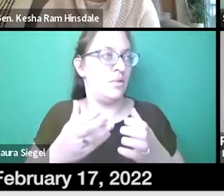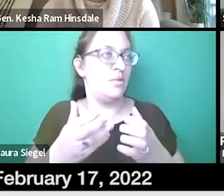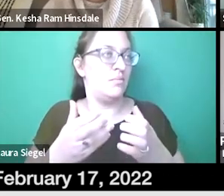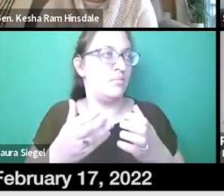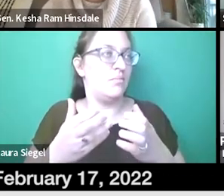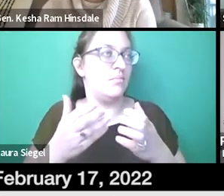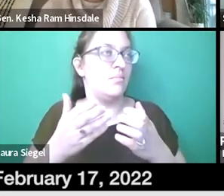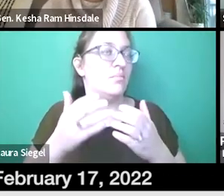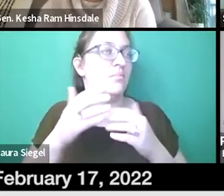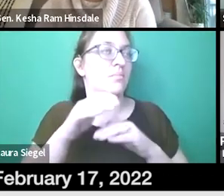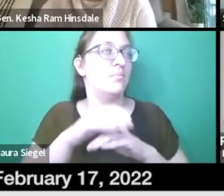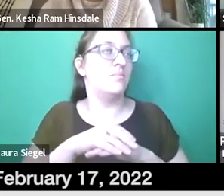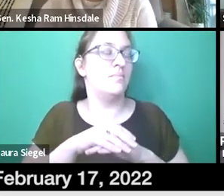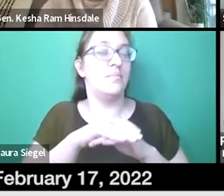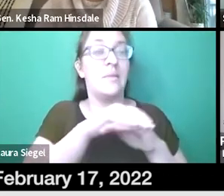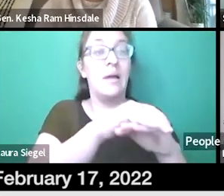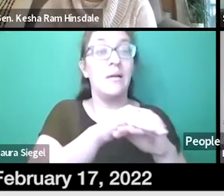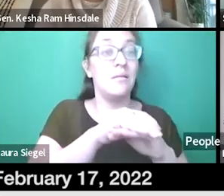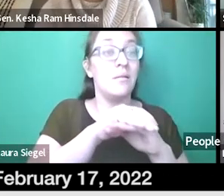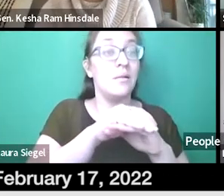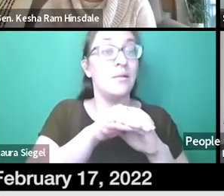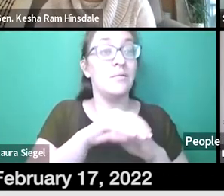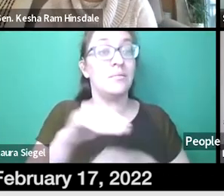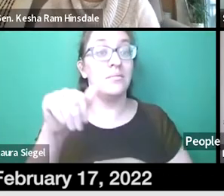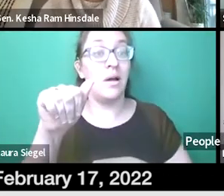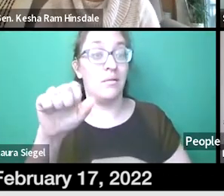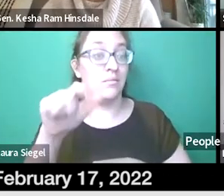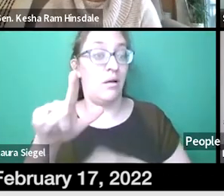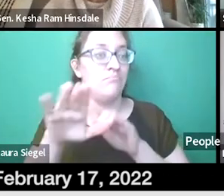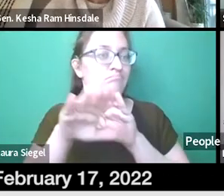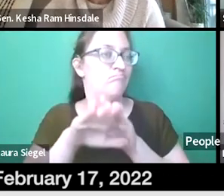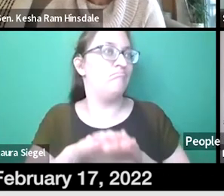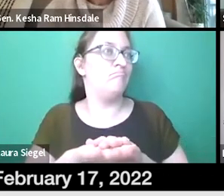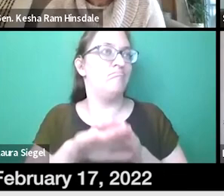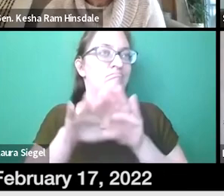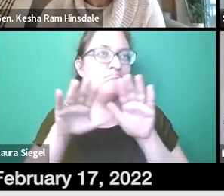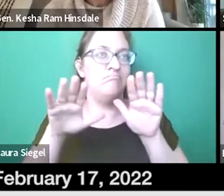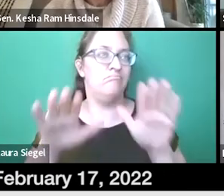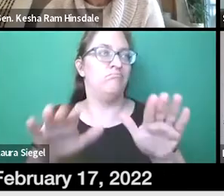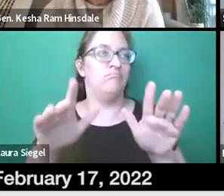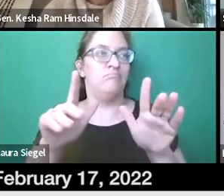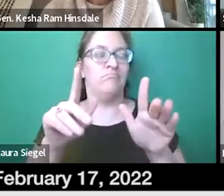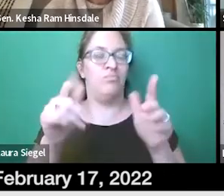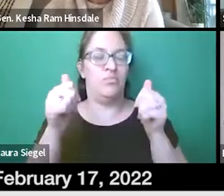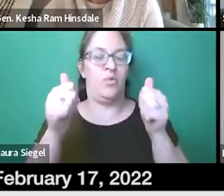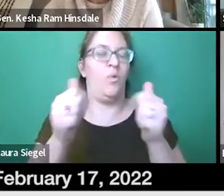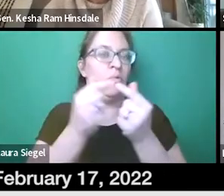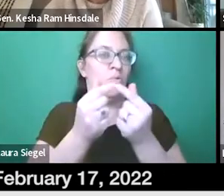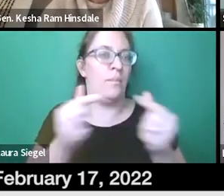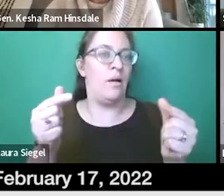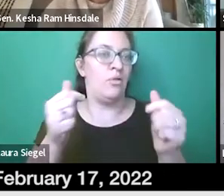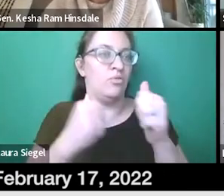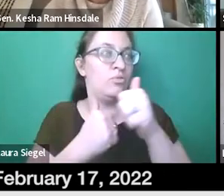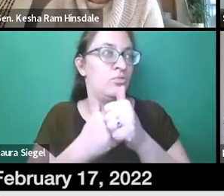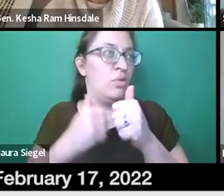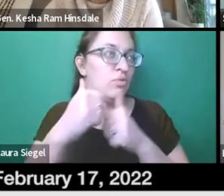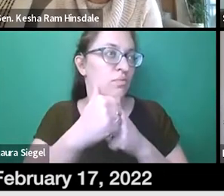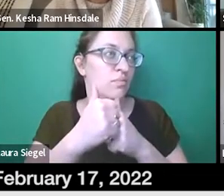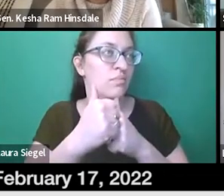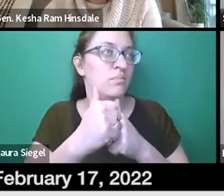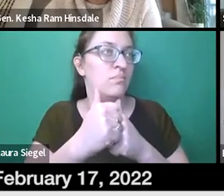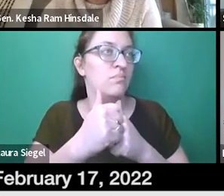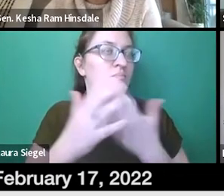a linguistic and cultural minority. English and ASL are two distinct languages